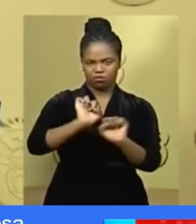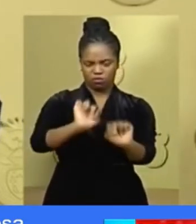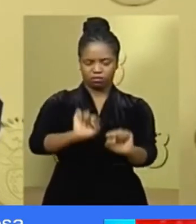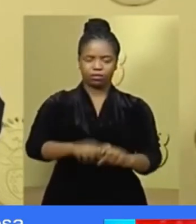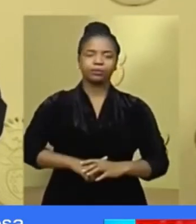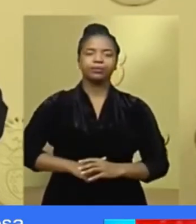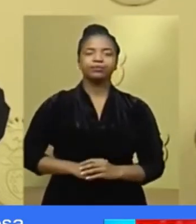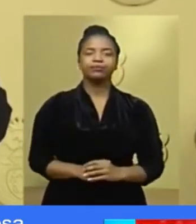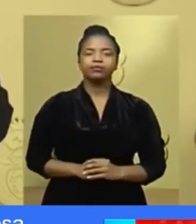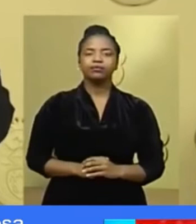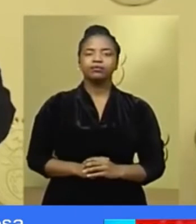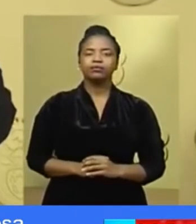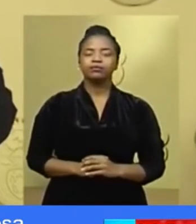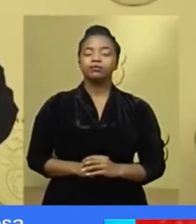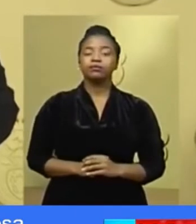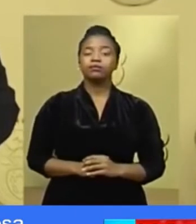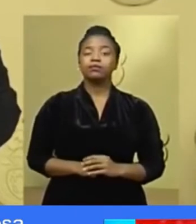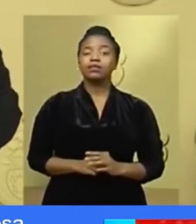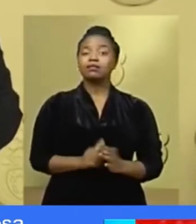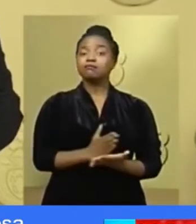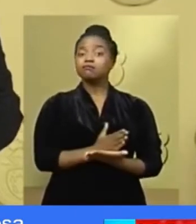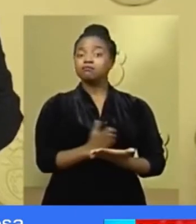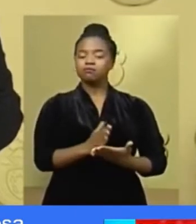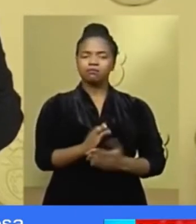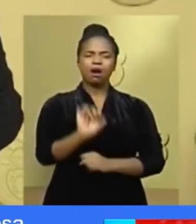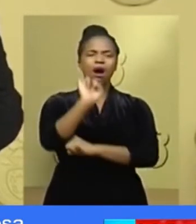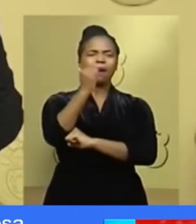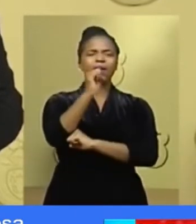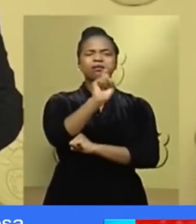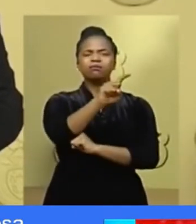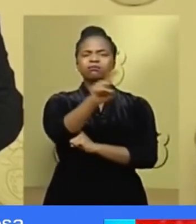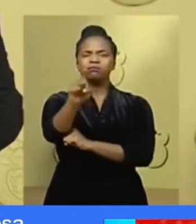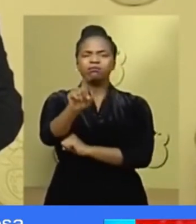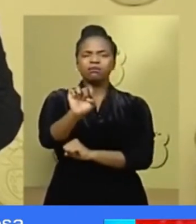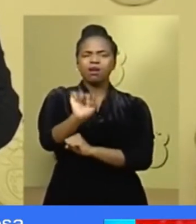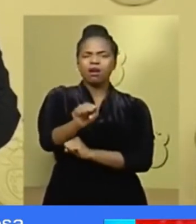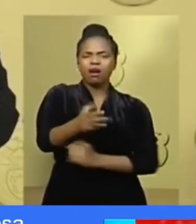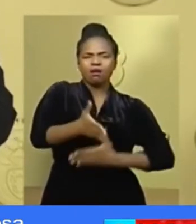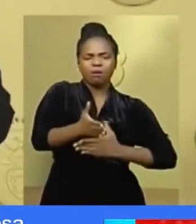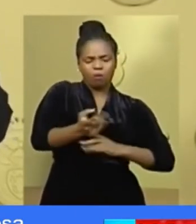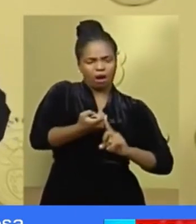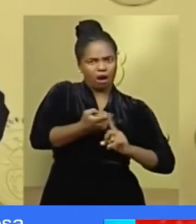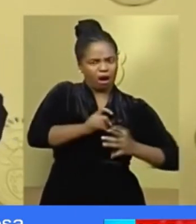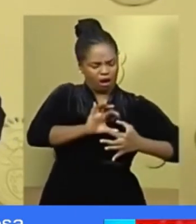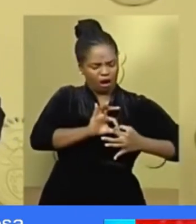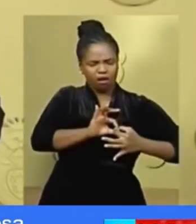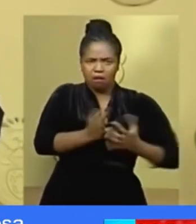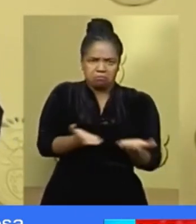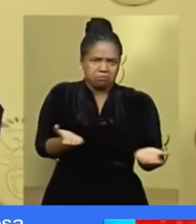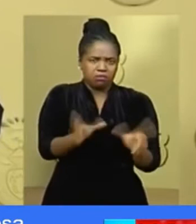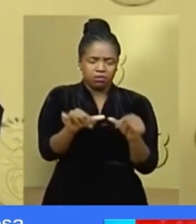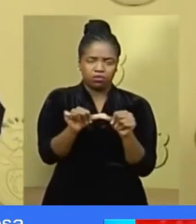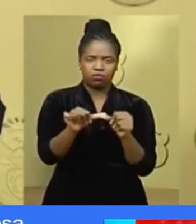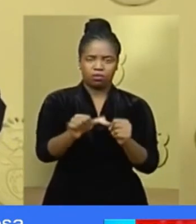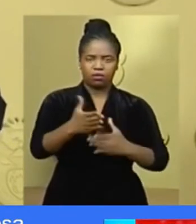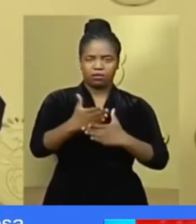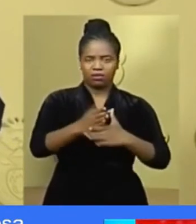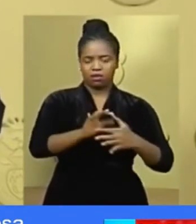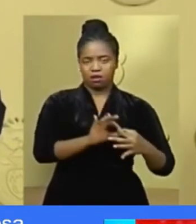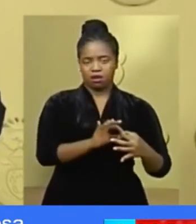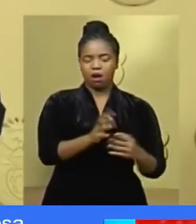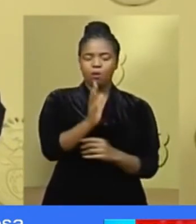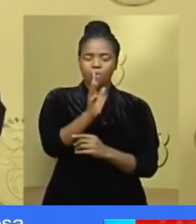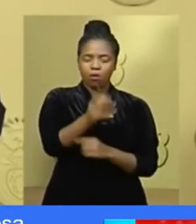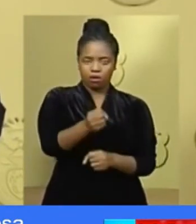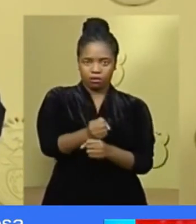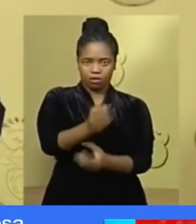Firms that are able to continue their operations remotely should do so. Provision will